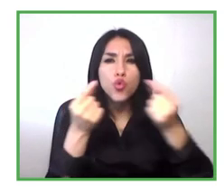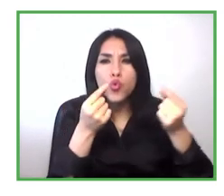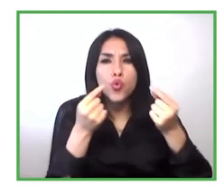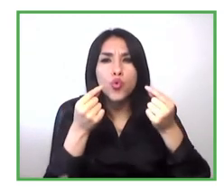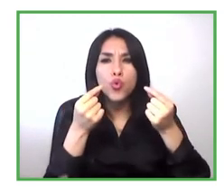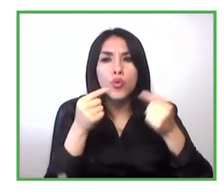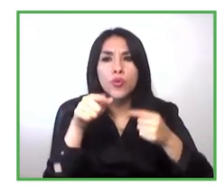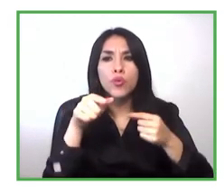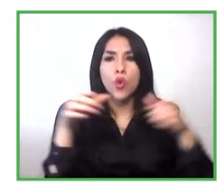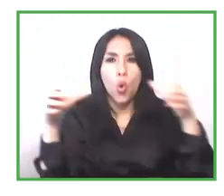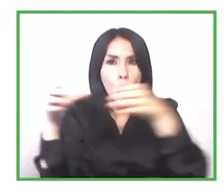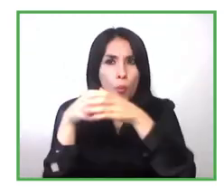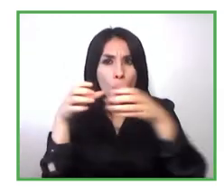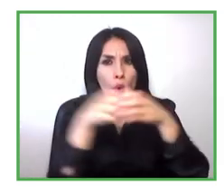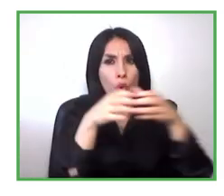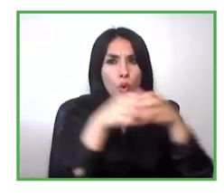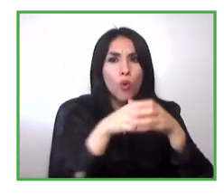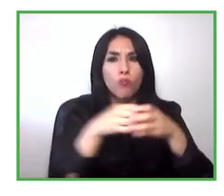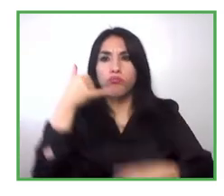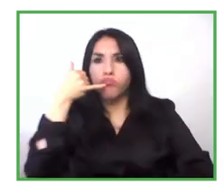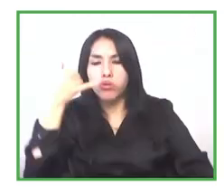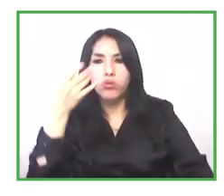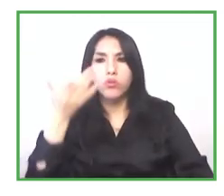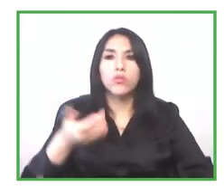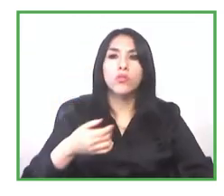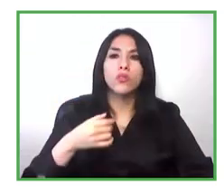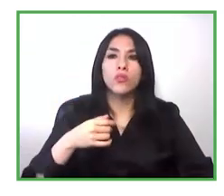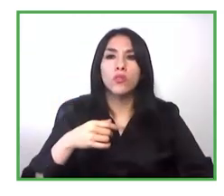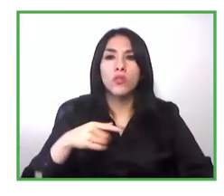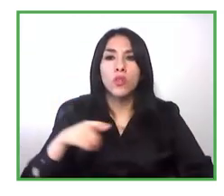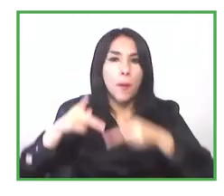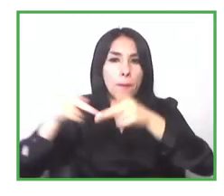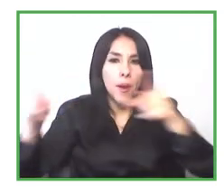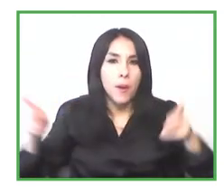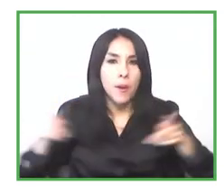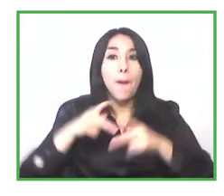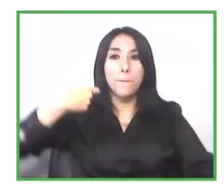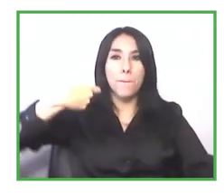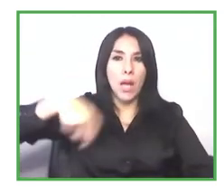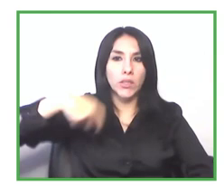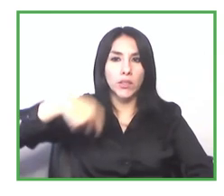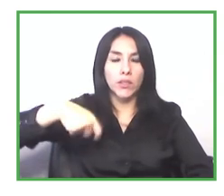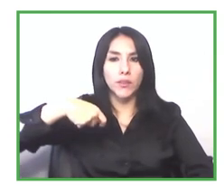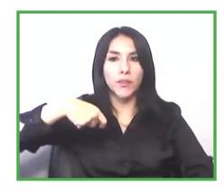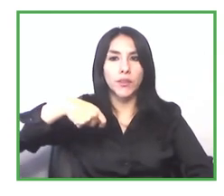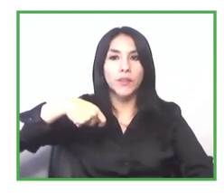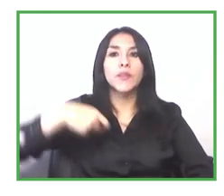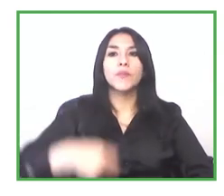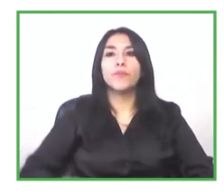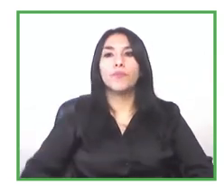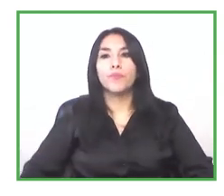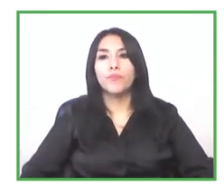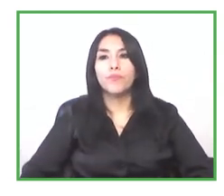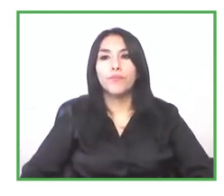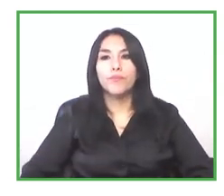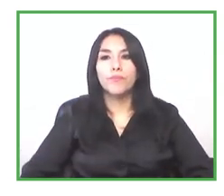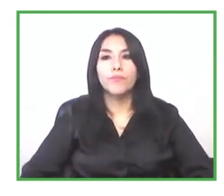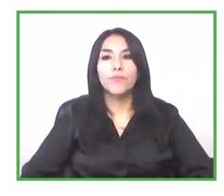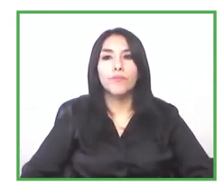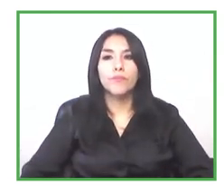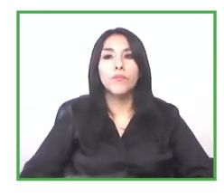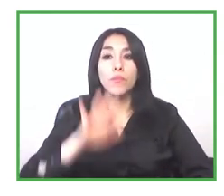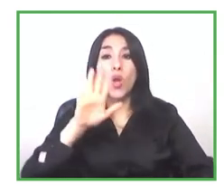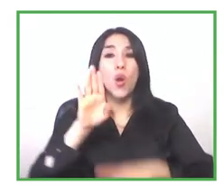networks international entities local governments chambers of commerce organizations of people with